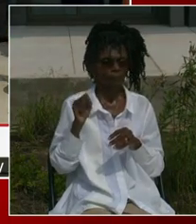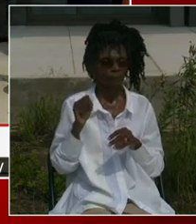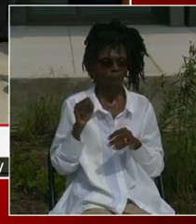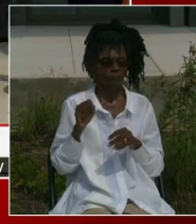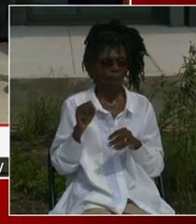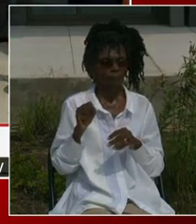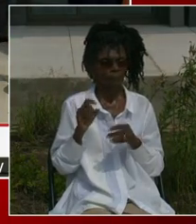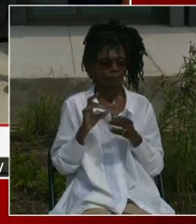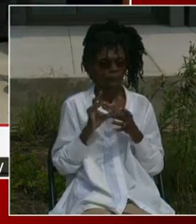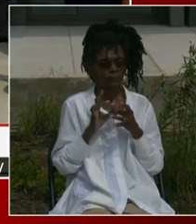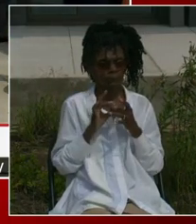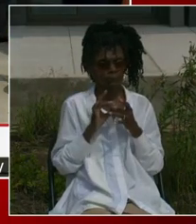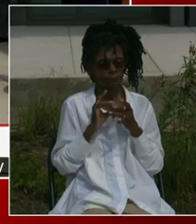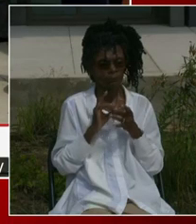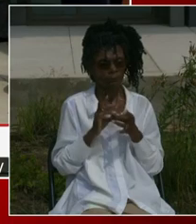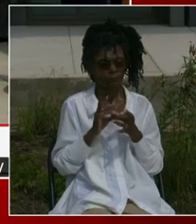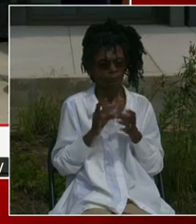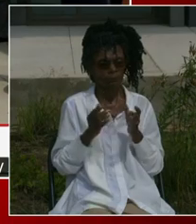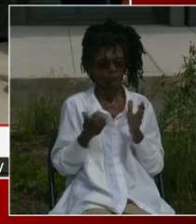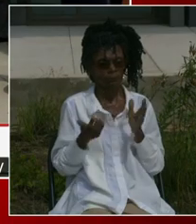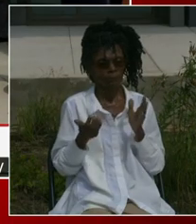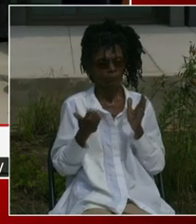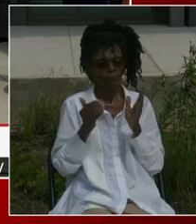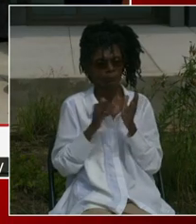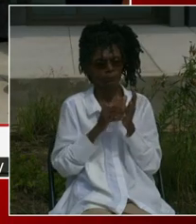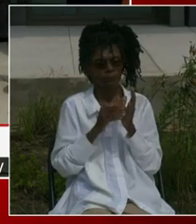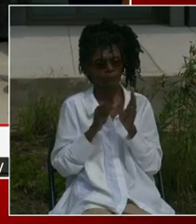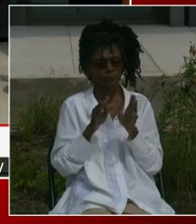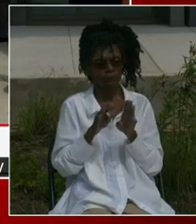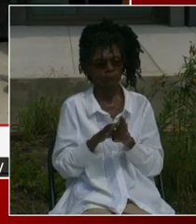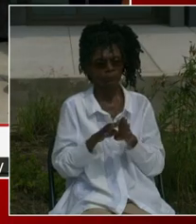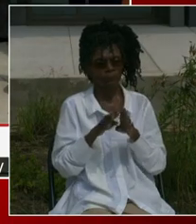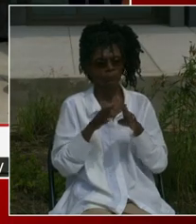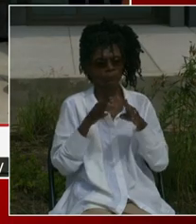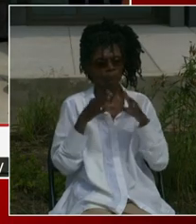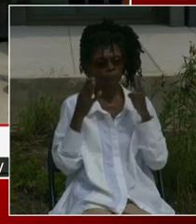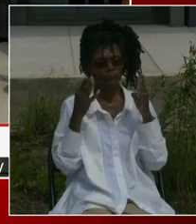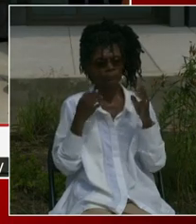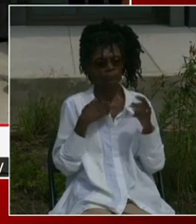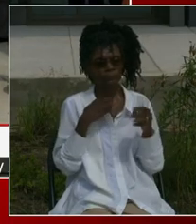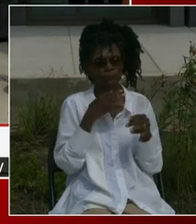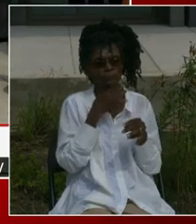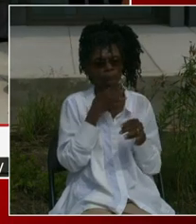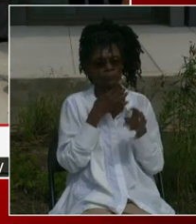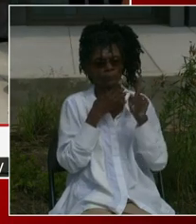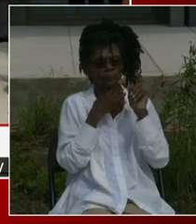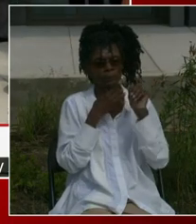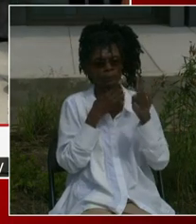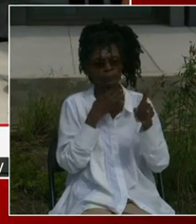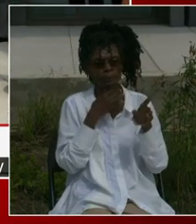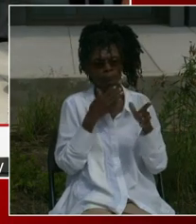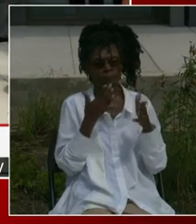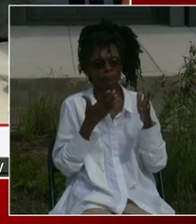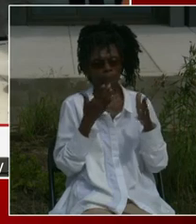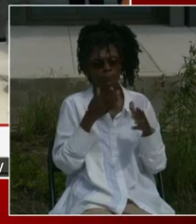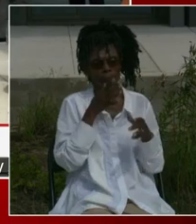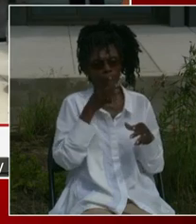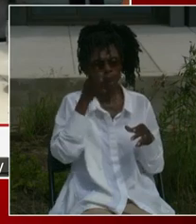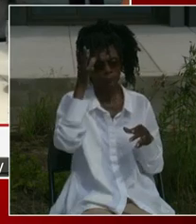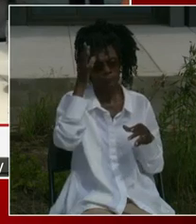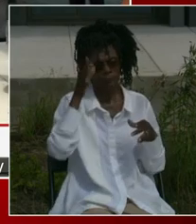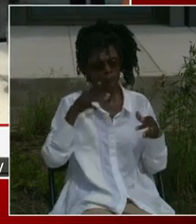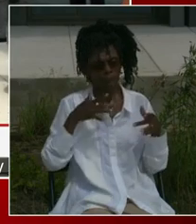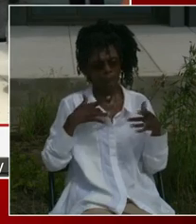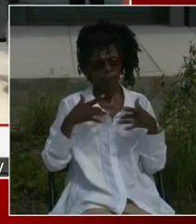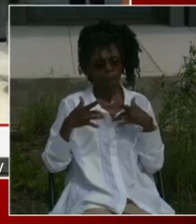you giving to parents who might be apprehensive about their children? It was a letter that